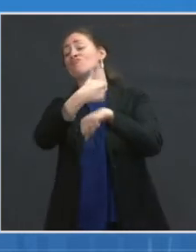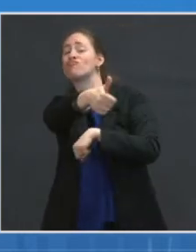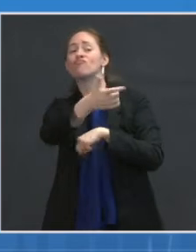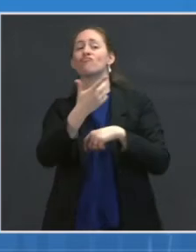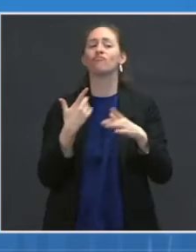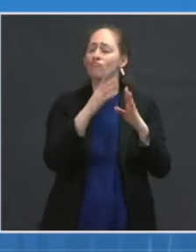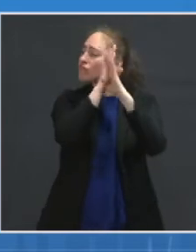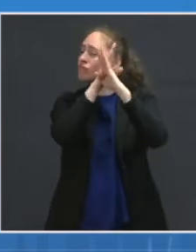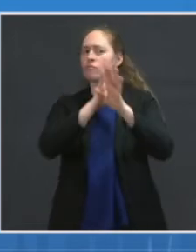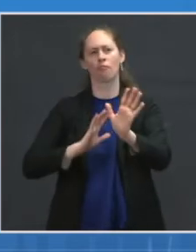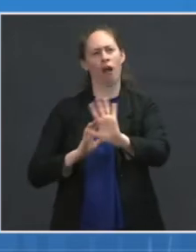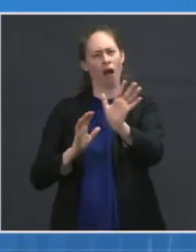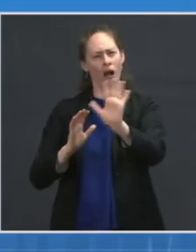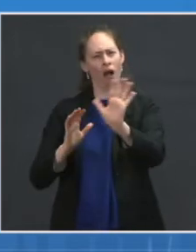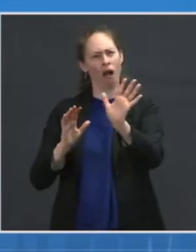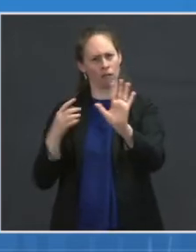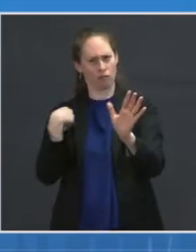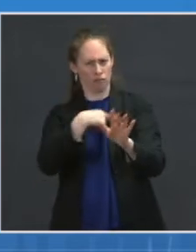Let's go to the next question. Thank